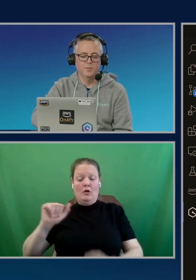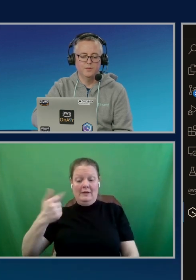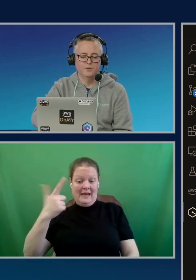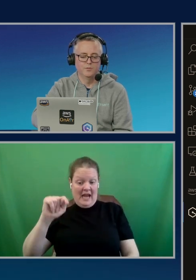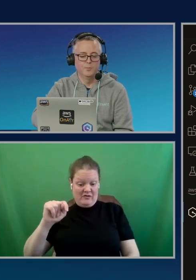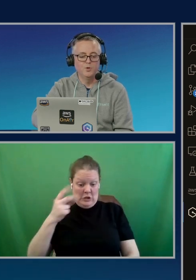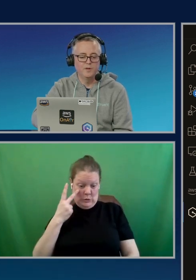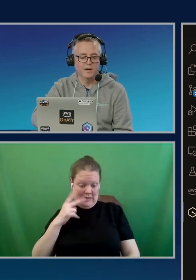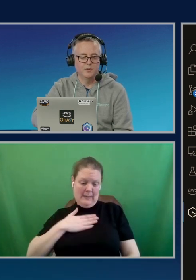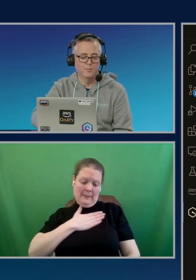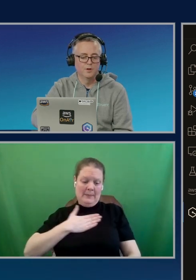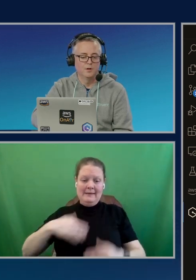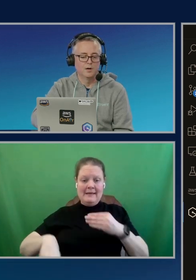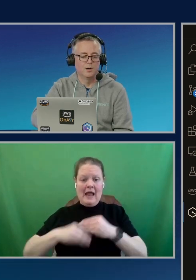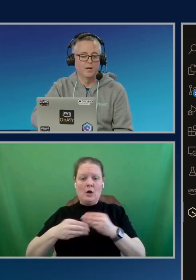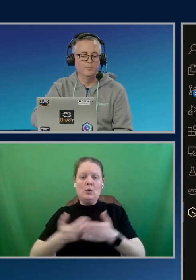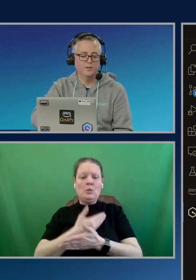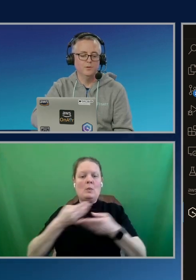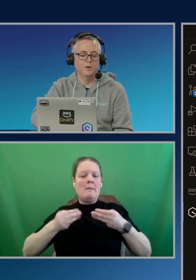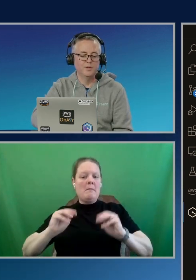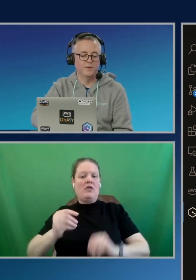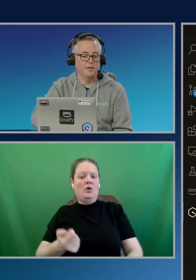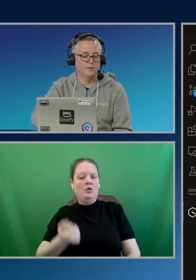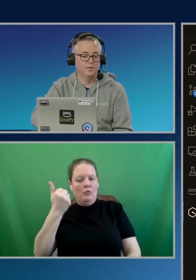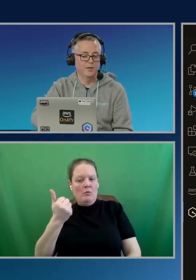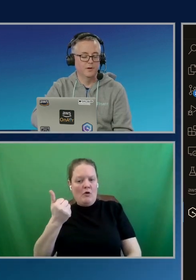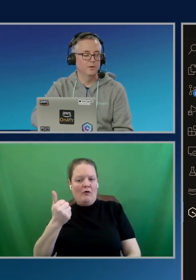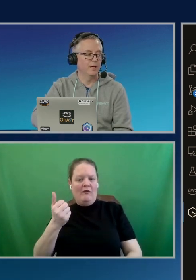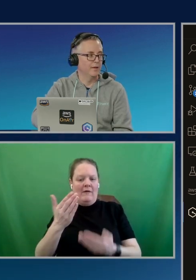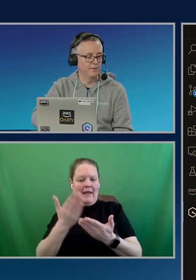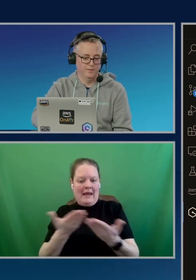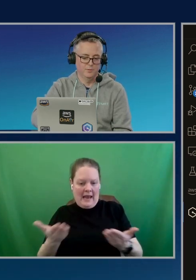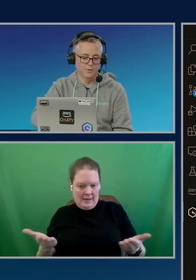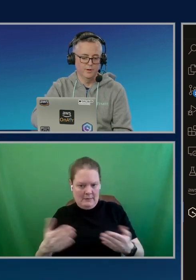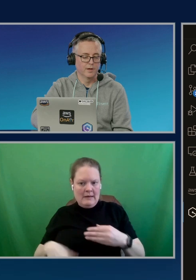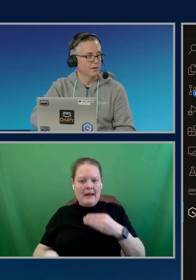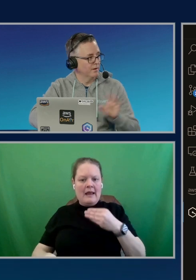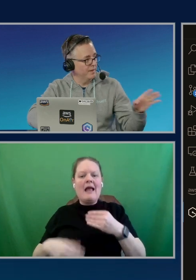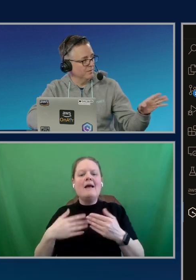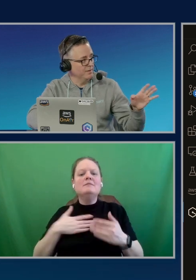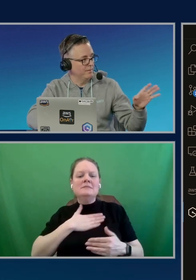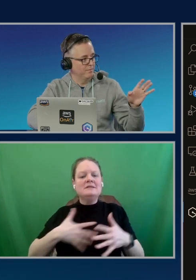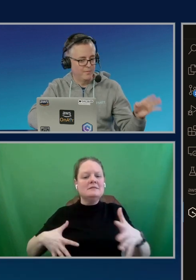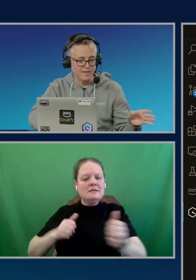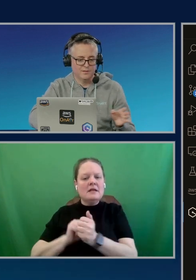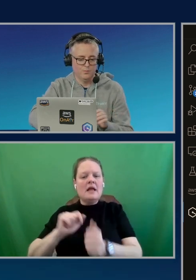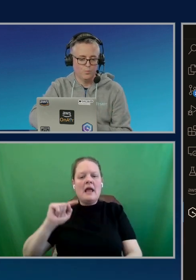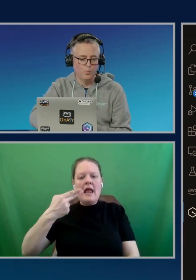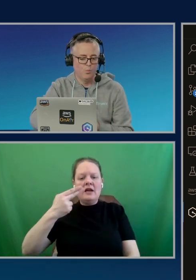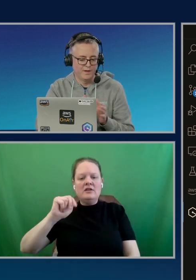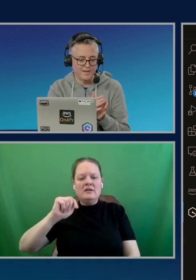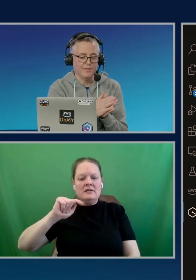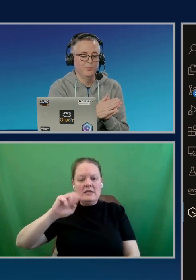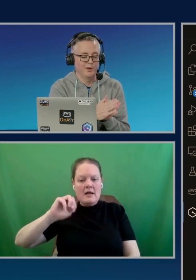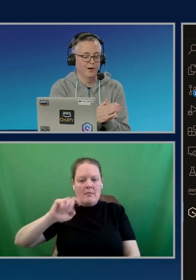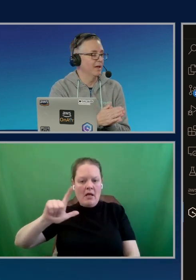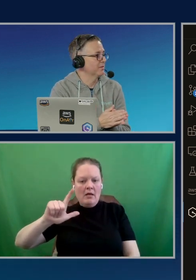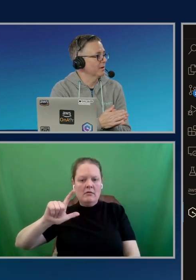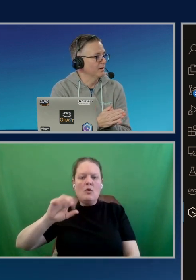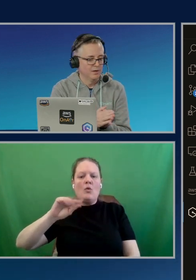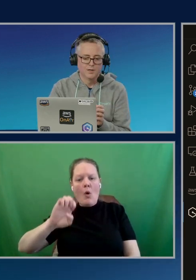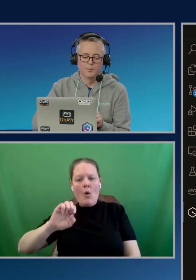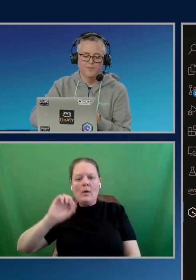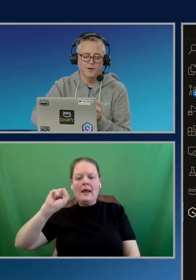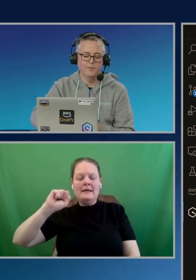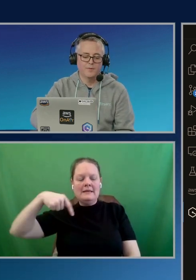please add the new method to remove an item and make sure you update the HTML, code, and the SQL query. And that's really, that's exactly what you're